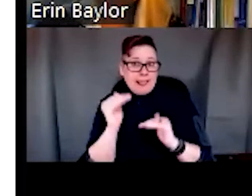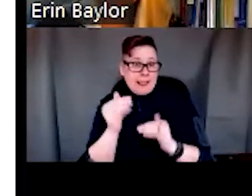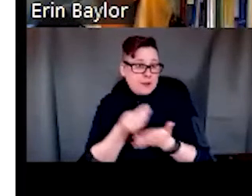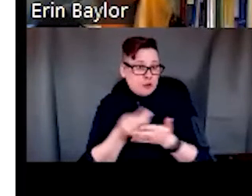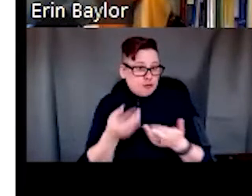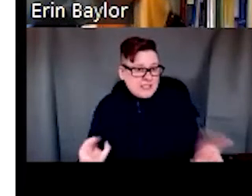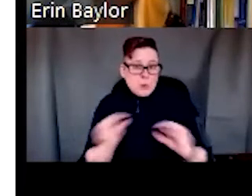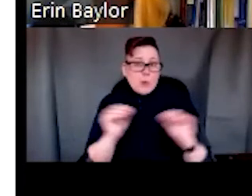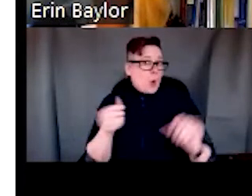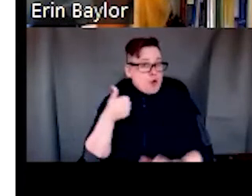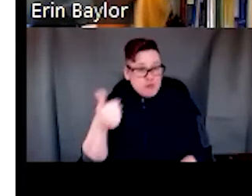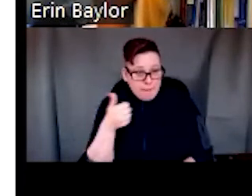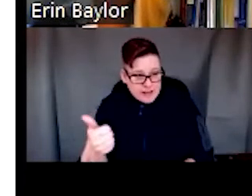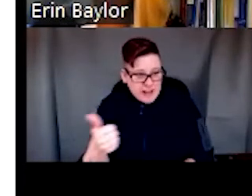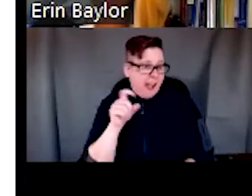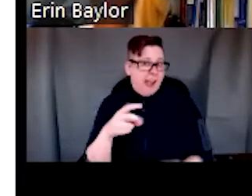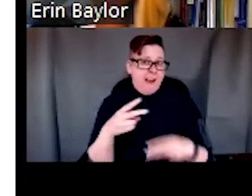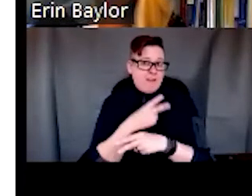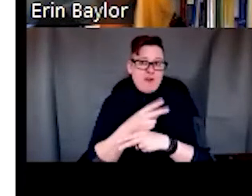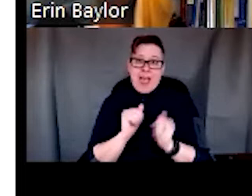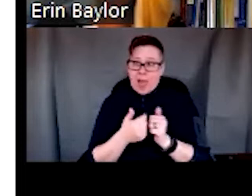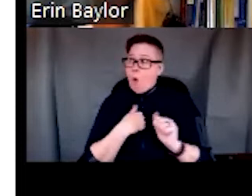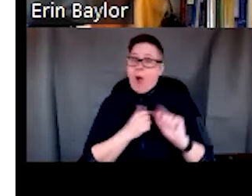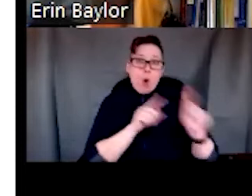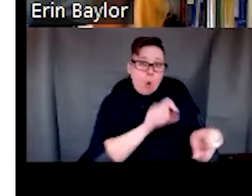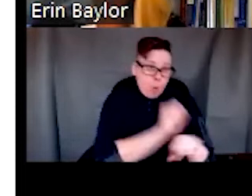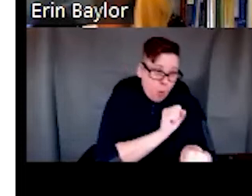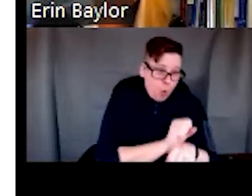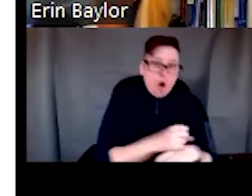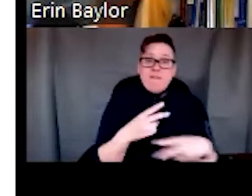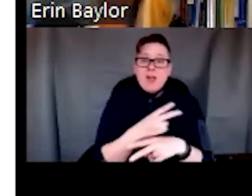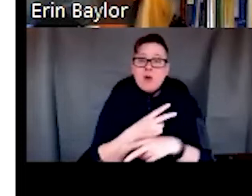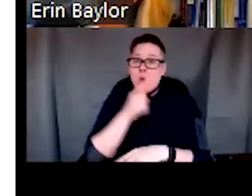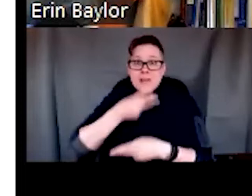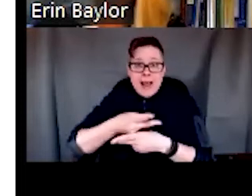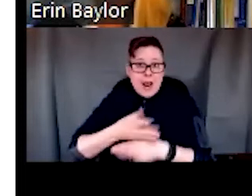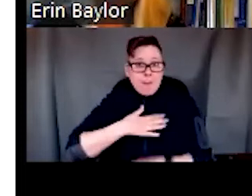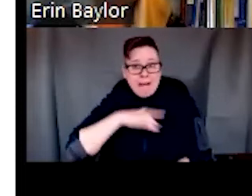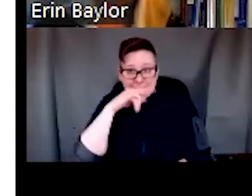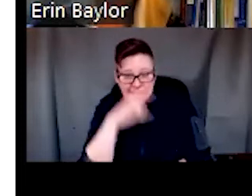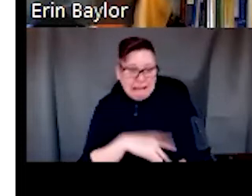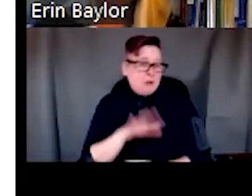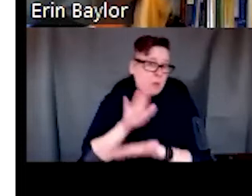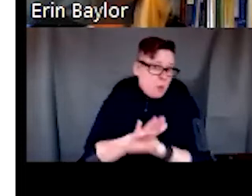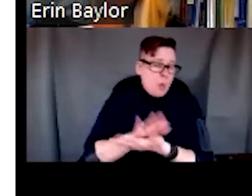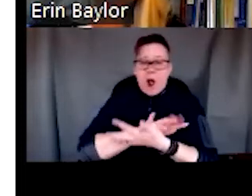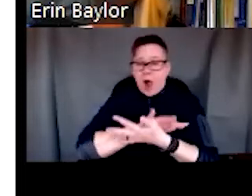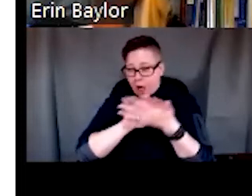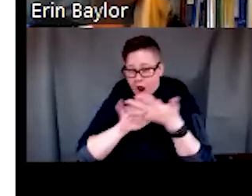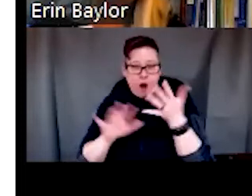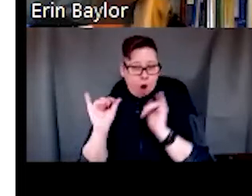transportation, they have to figure out how to get to work, childcare, daycare, school, all of those things.